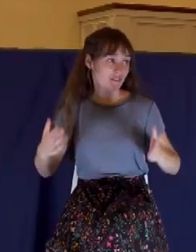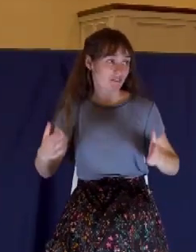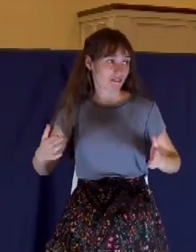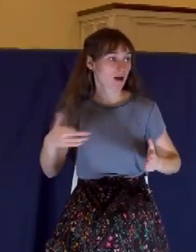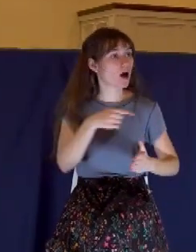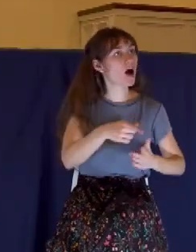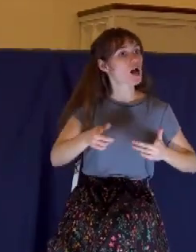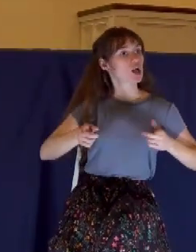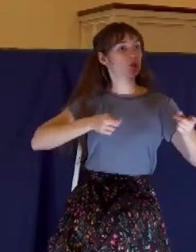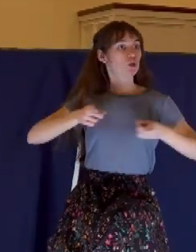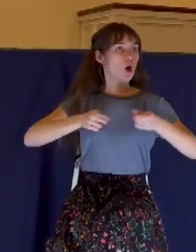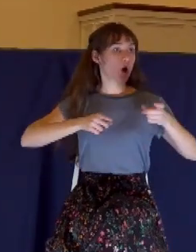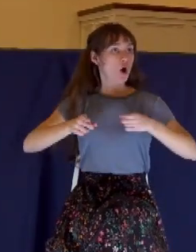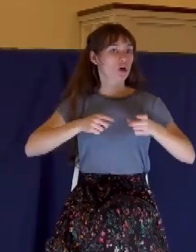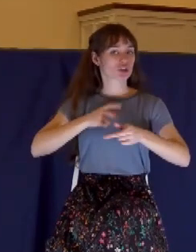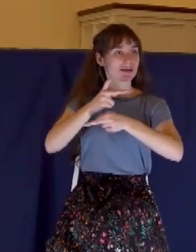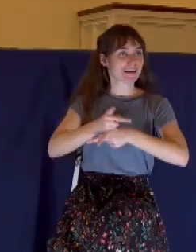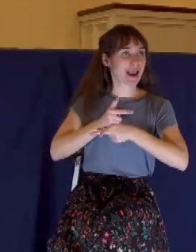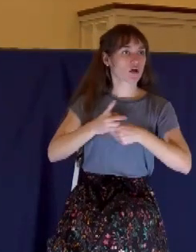himself to what was put in it.